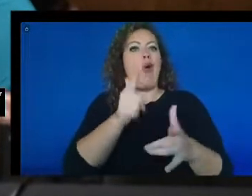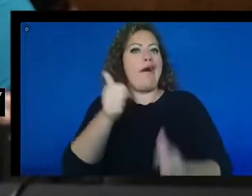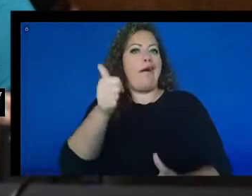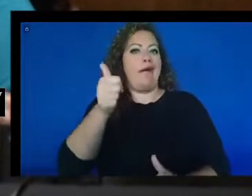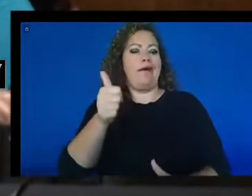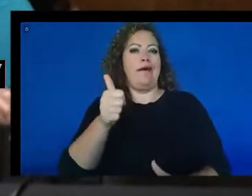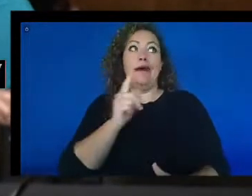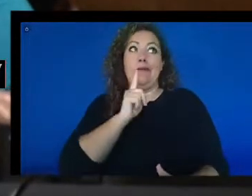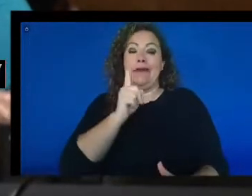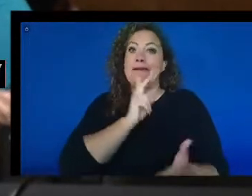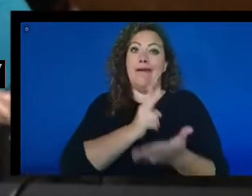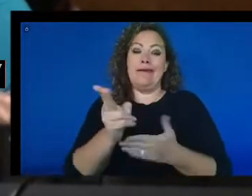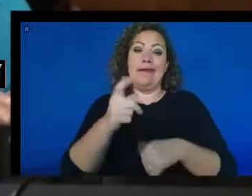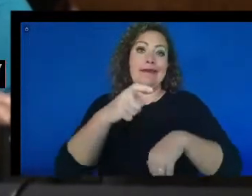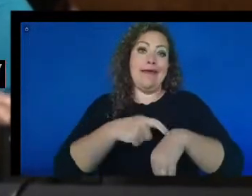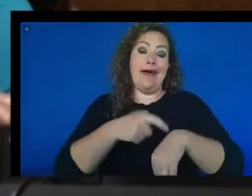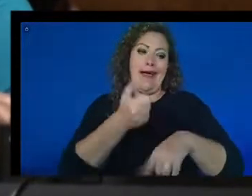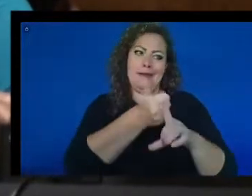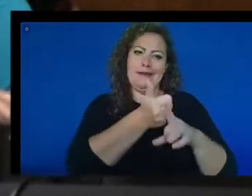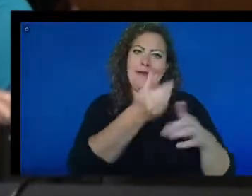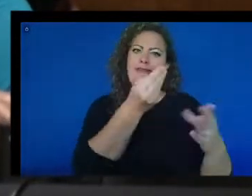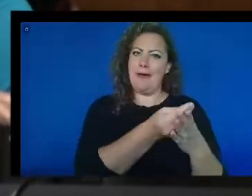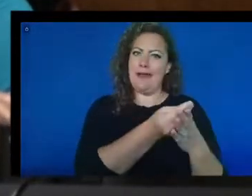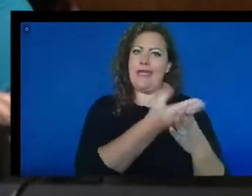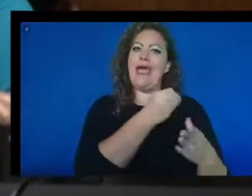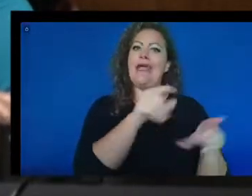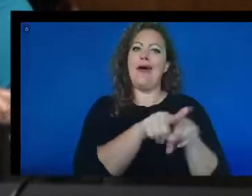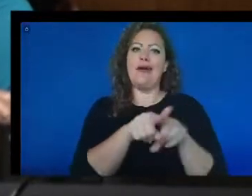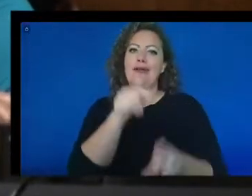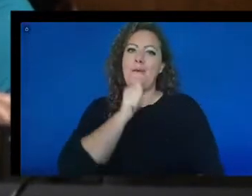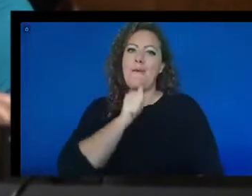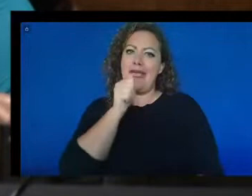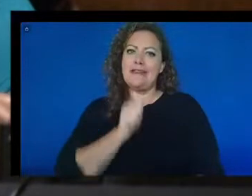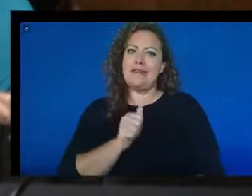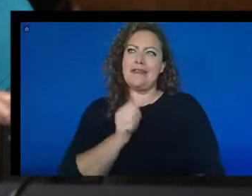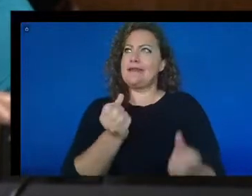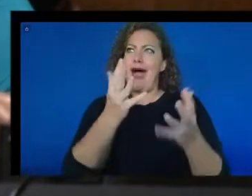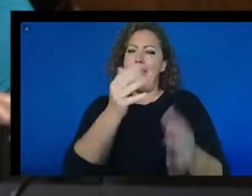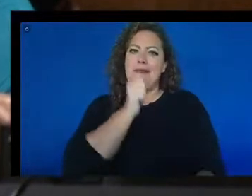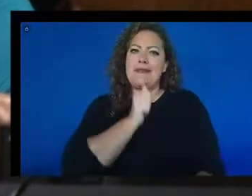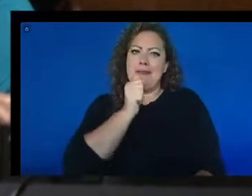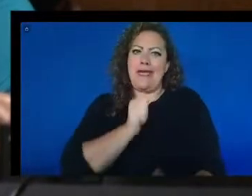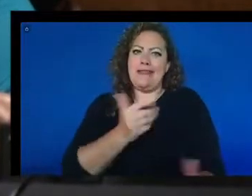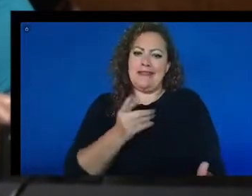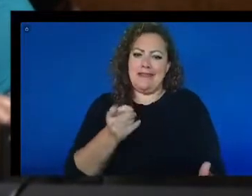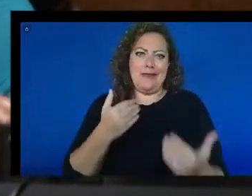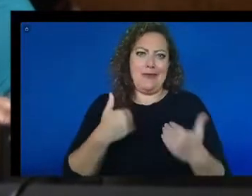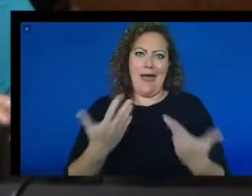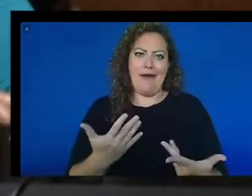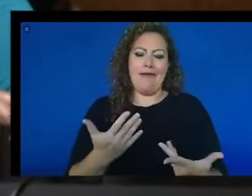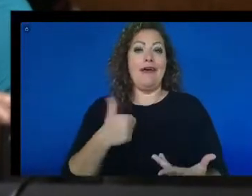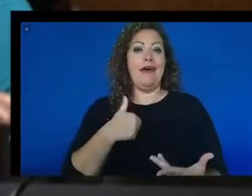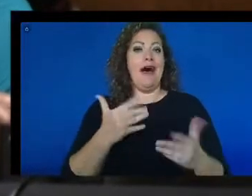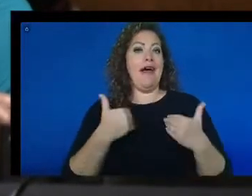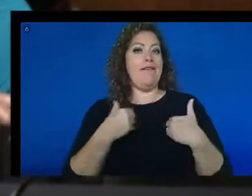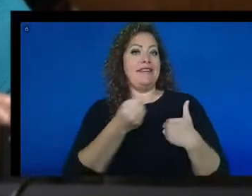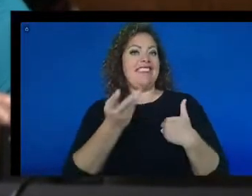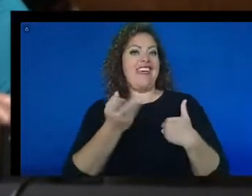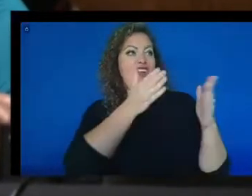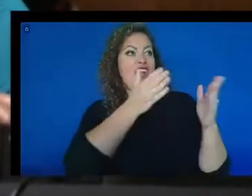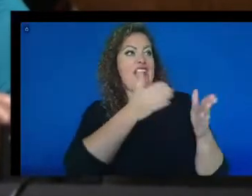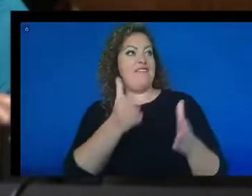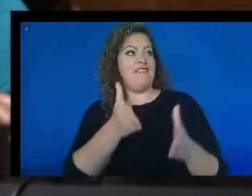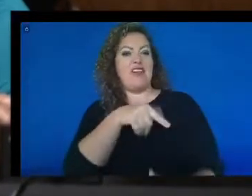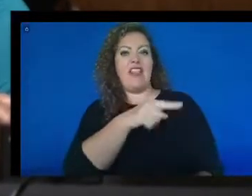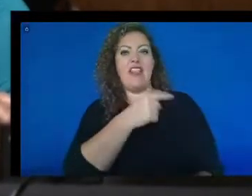is not only money, but time is also patience. So how much patience does that have? I've had several individuals that will tell me, oh, I